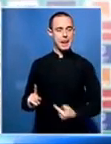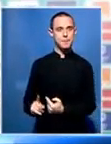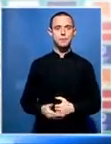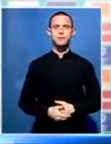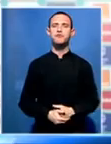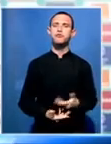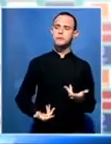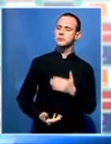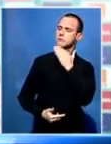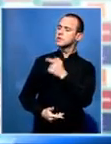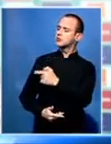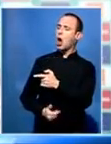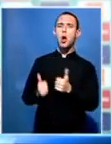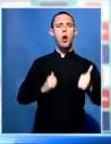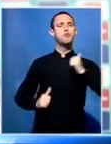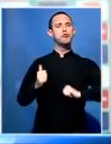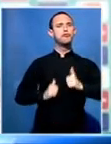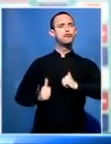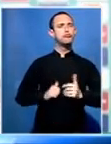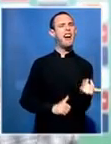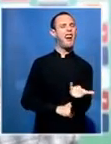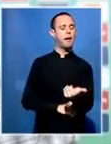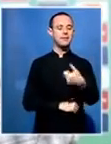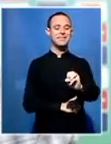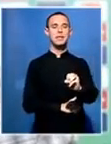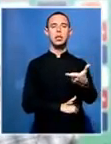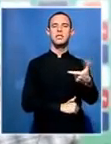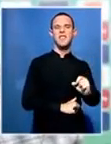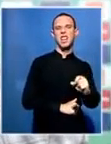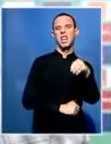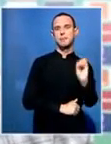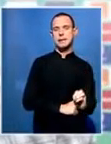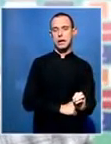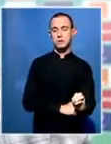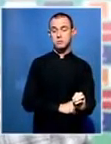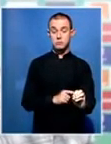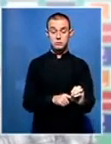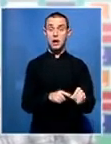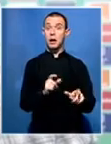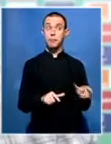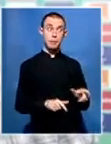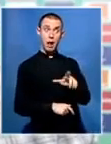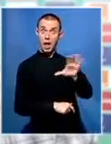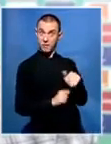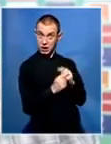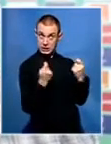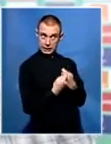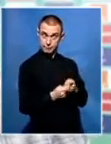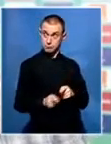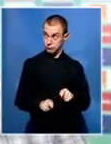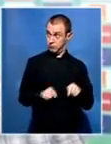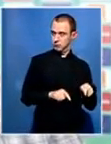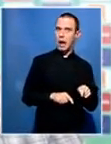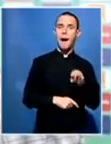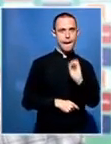to 70 percent, well done to the boys. They did very well. We established ourselves. Nobody, even our opposition, they talk. The